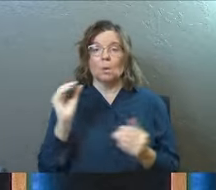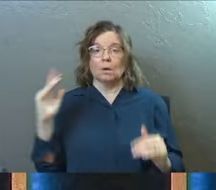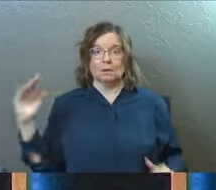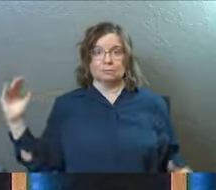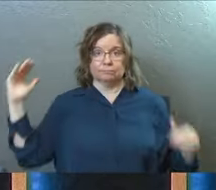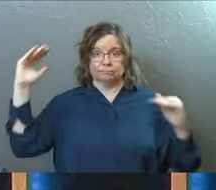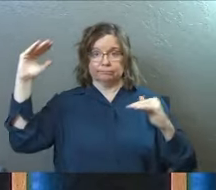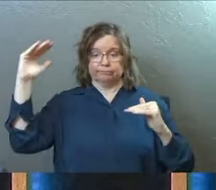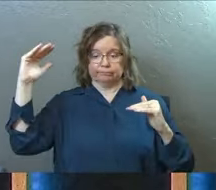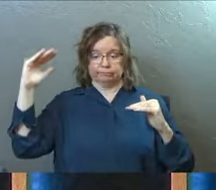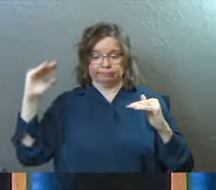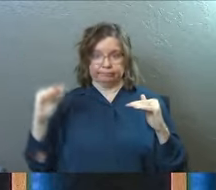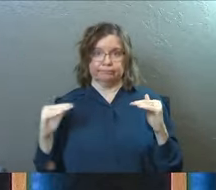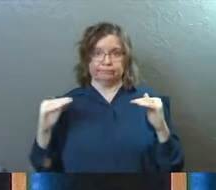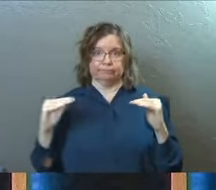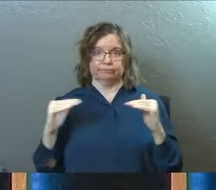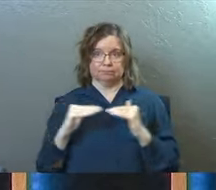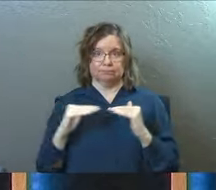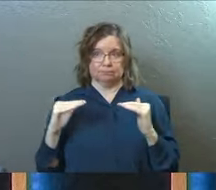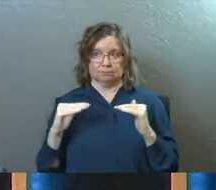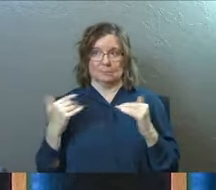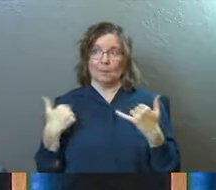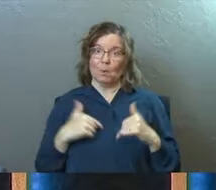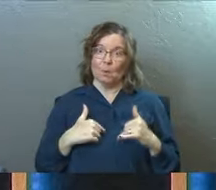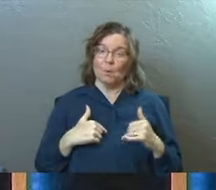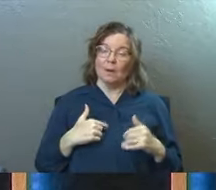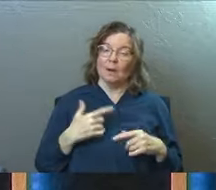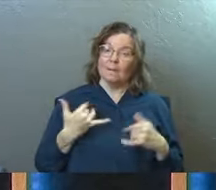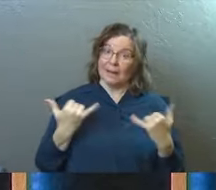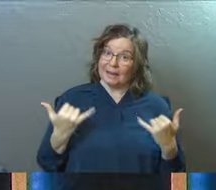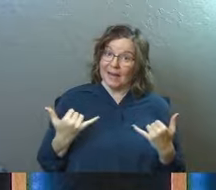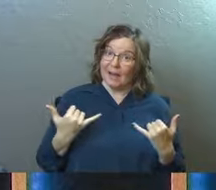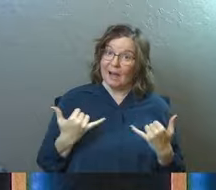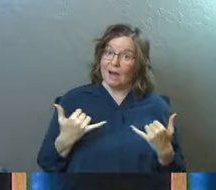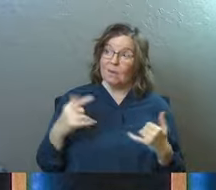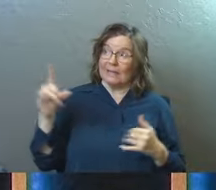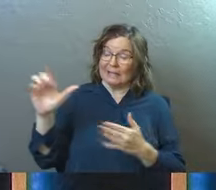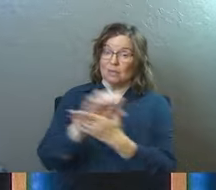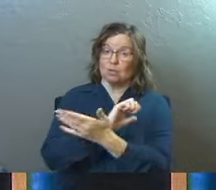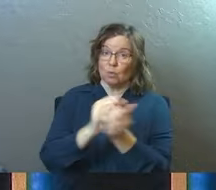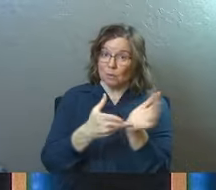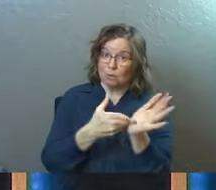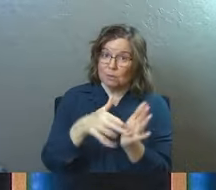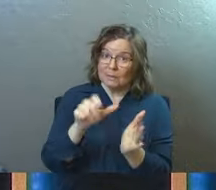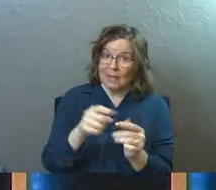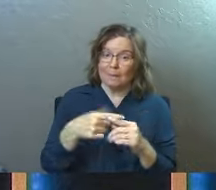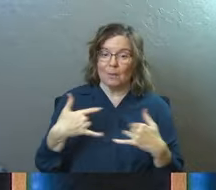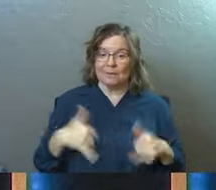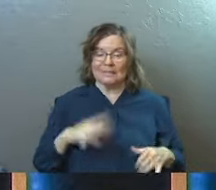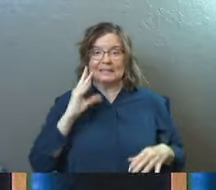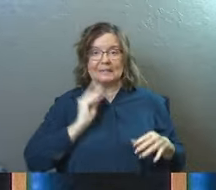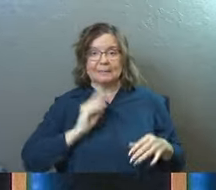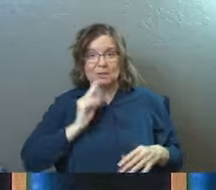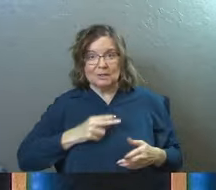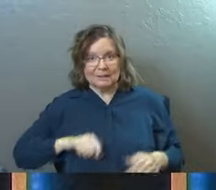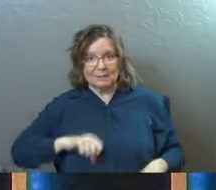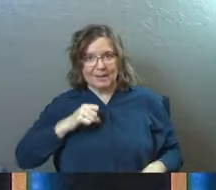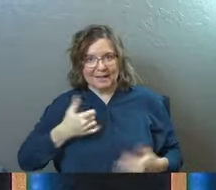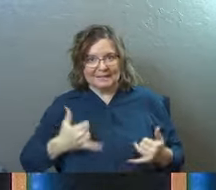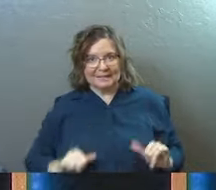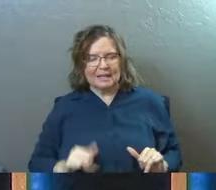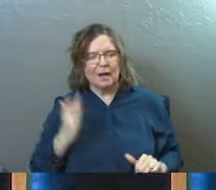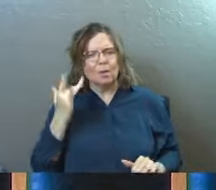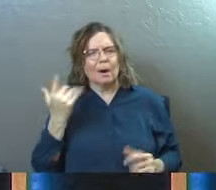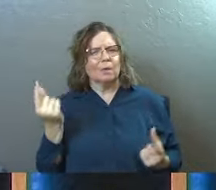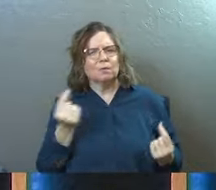destroyed it in truth, but we still experience pride all the time. And why do we